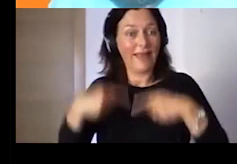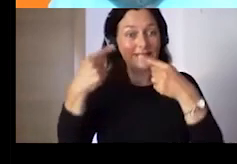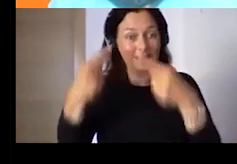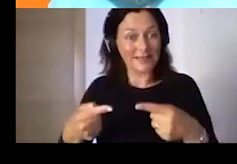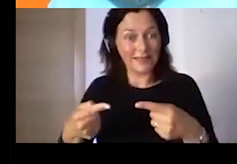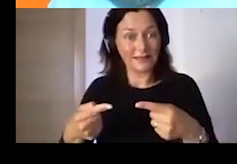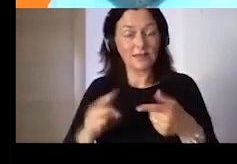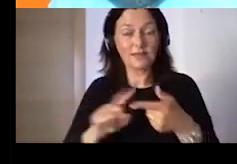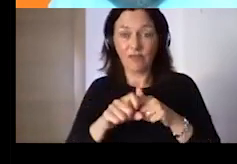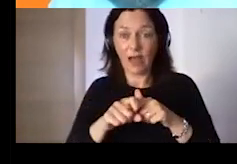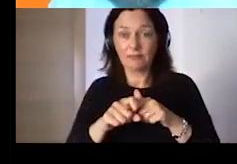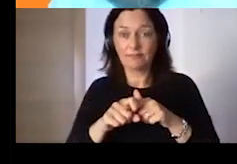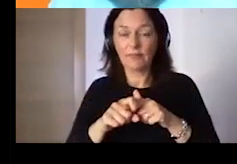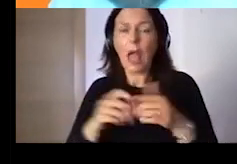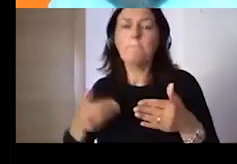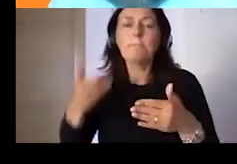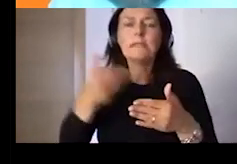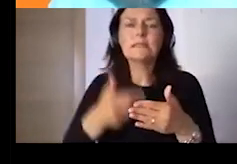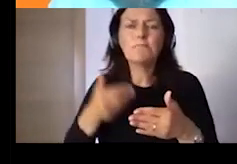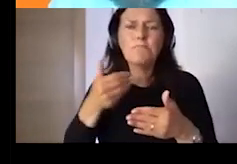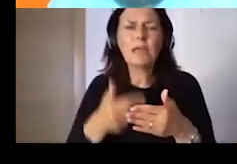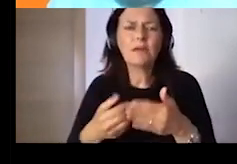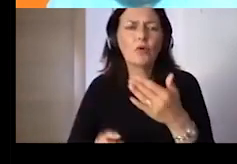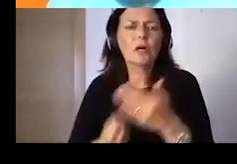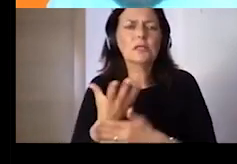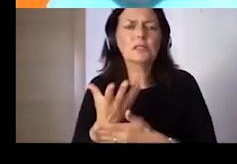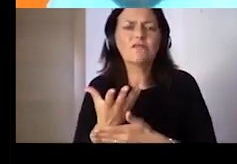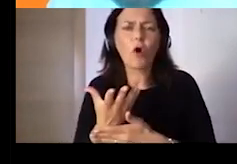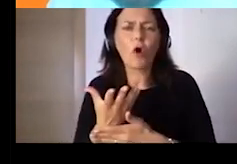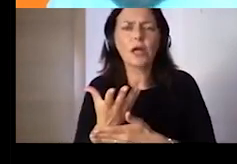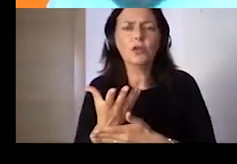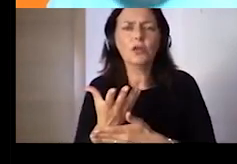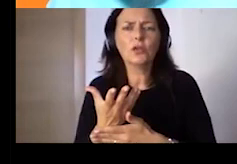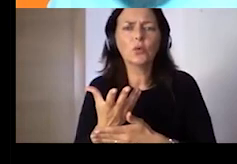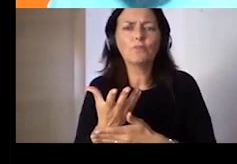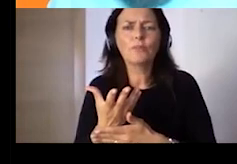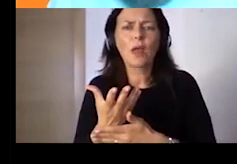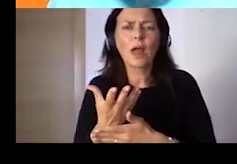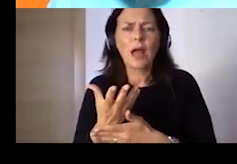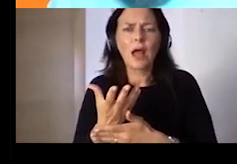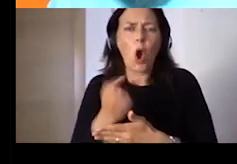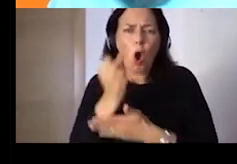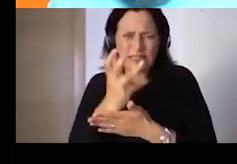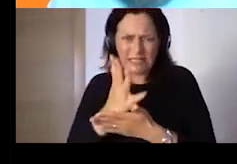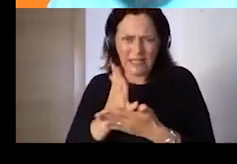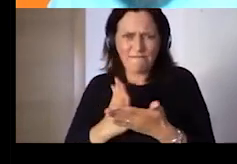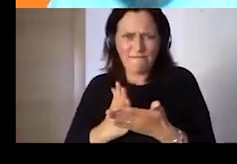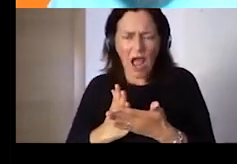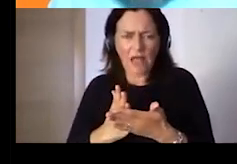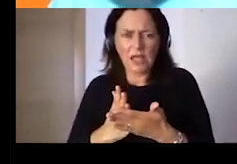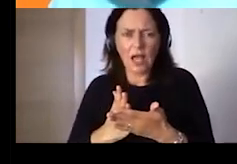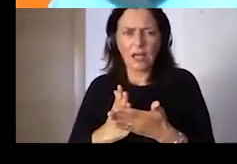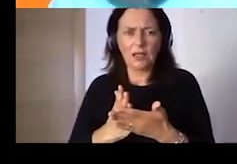micro-credential initiative, we think that this will be facilitated, the recognition of digital competences.